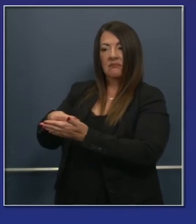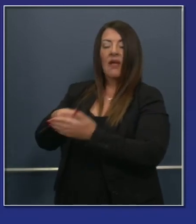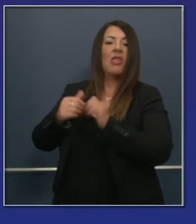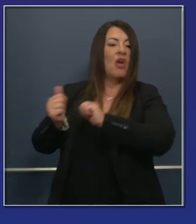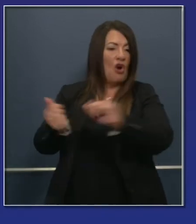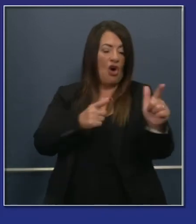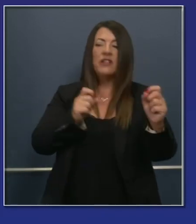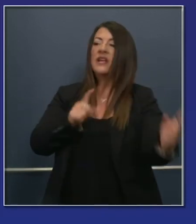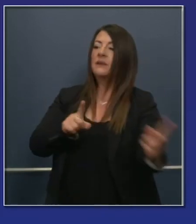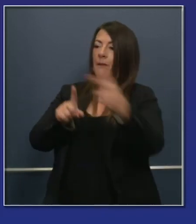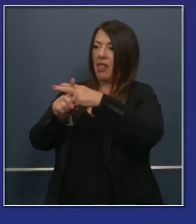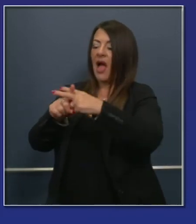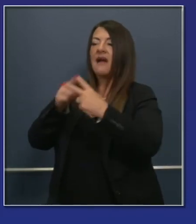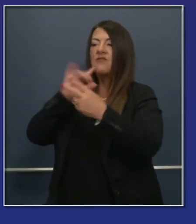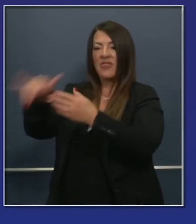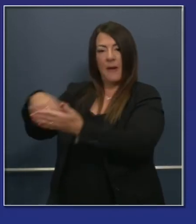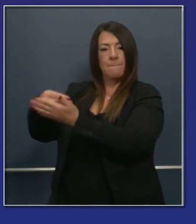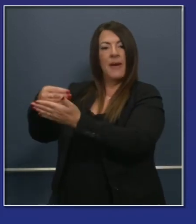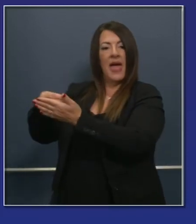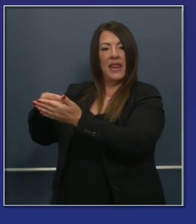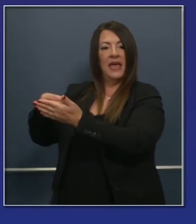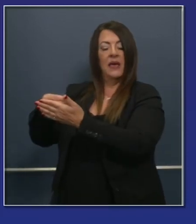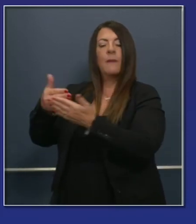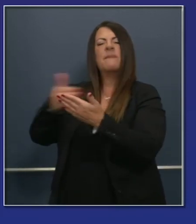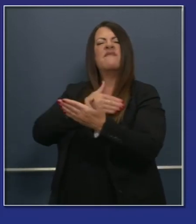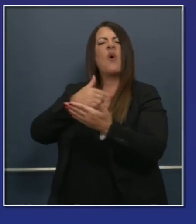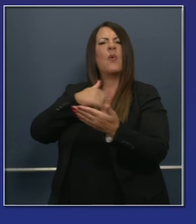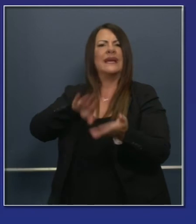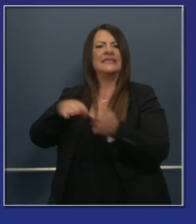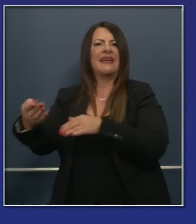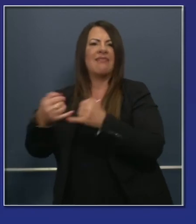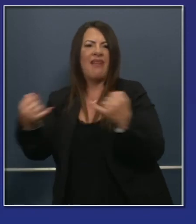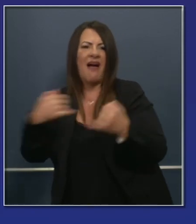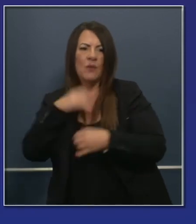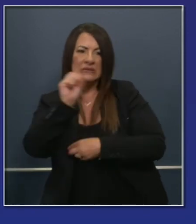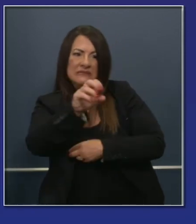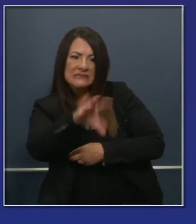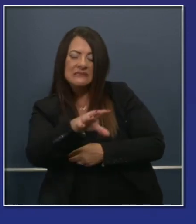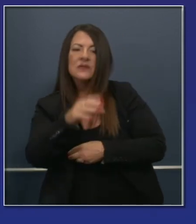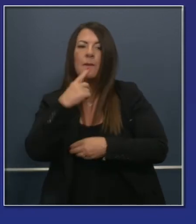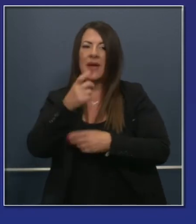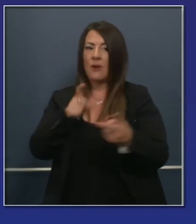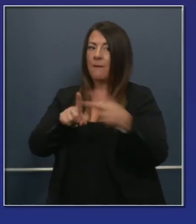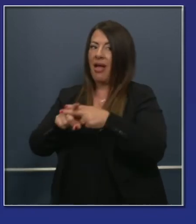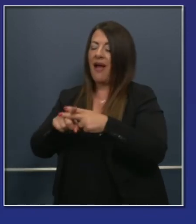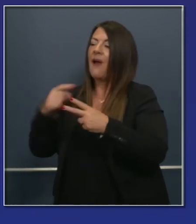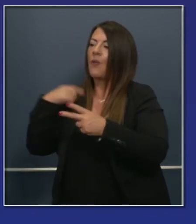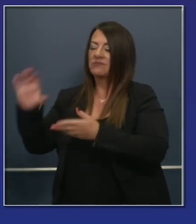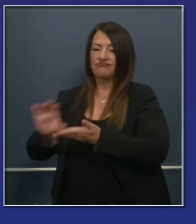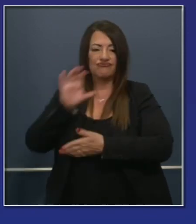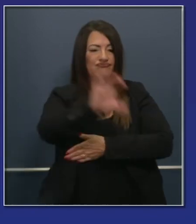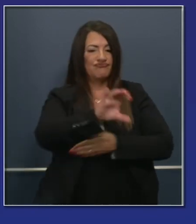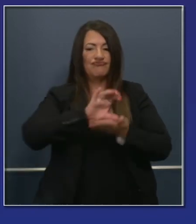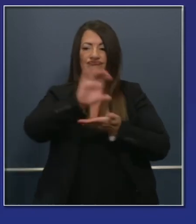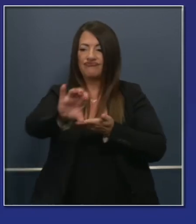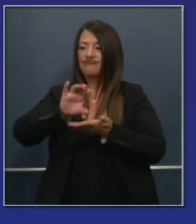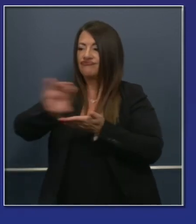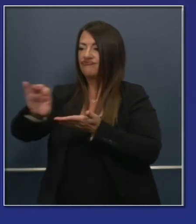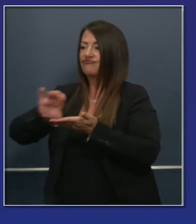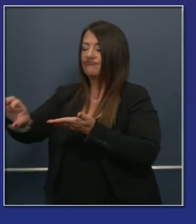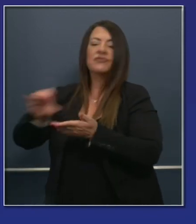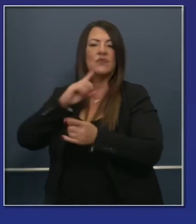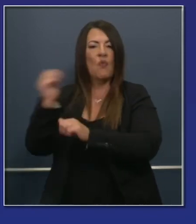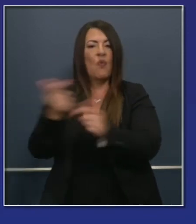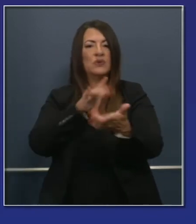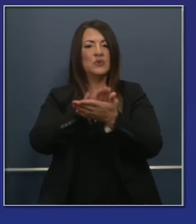for those resources before the first deadline and they're receiving those funds I want to encourage you we have the ability